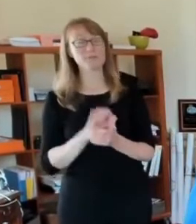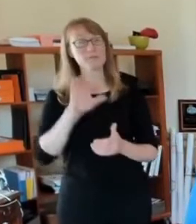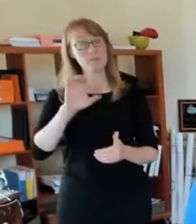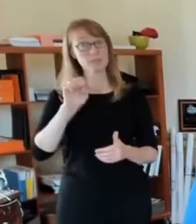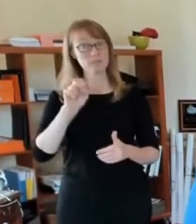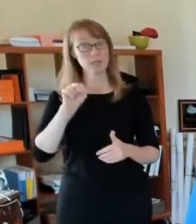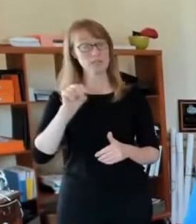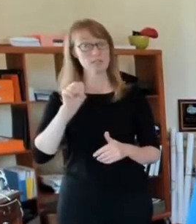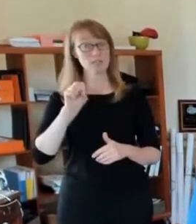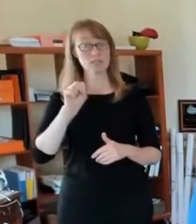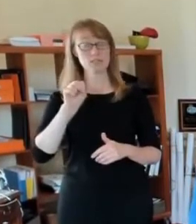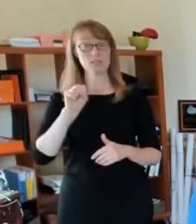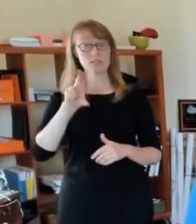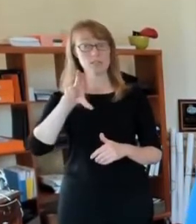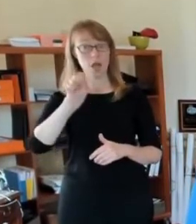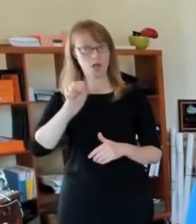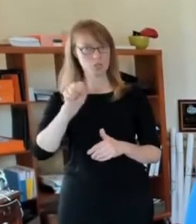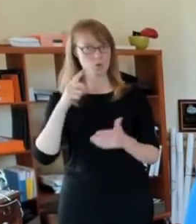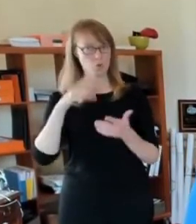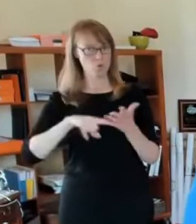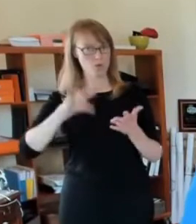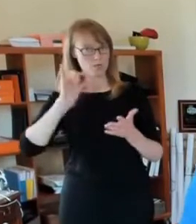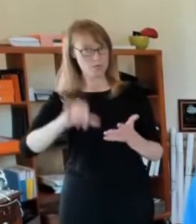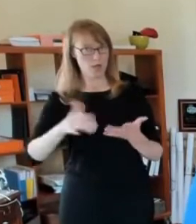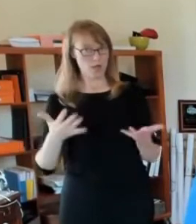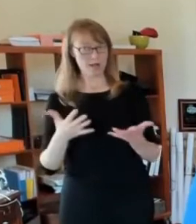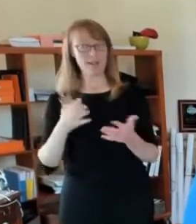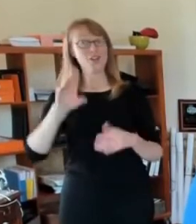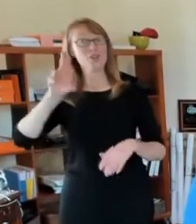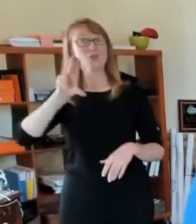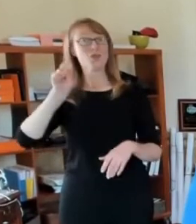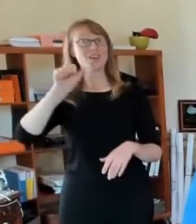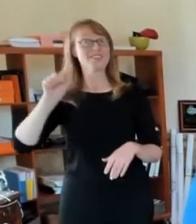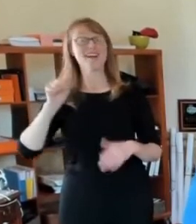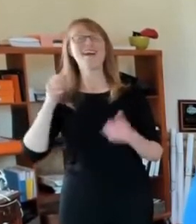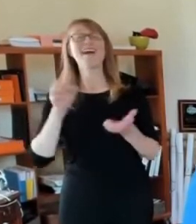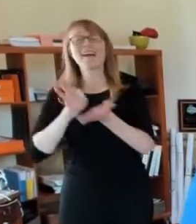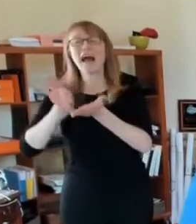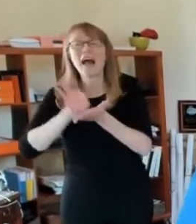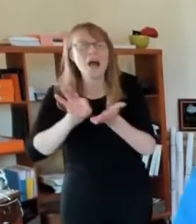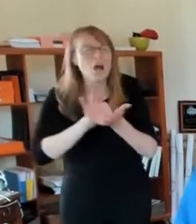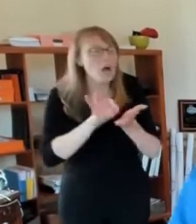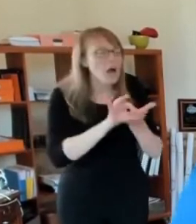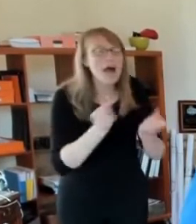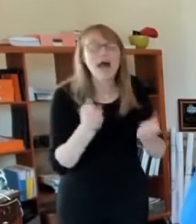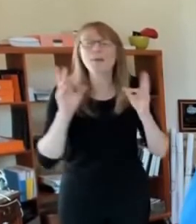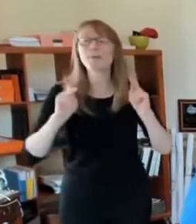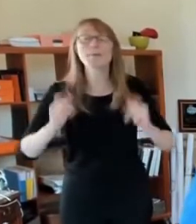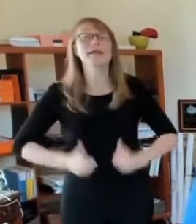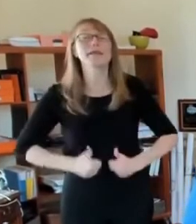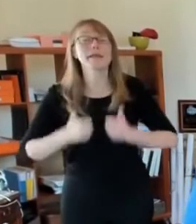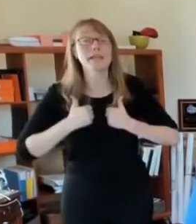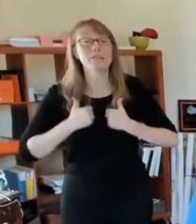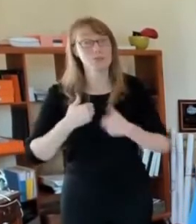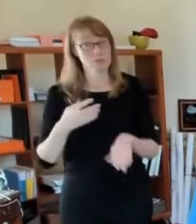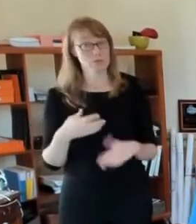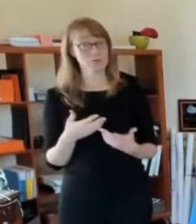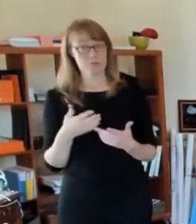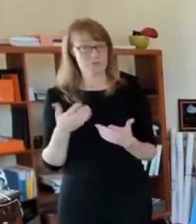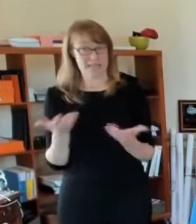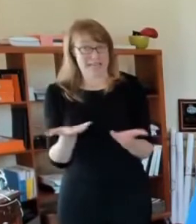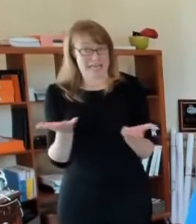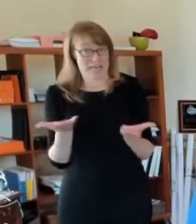the United States counts all of the people who live there as of April 1st of that year. It doesn't matter if you're an immigrant, doesn't if you're